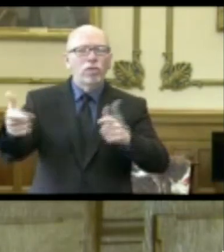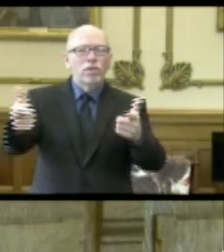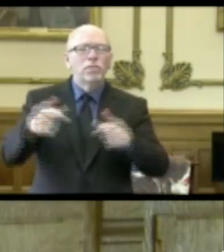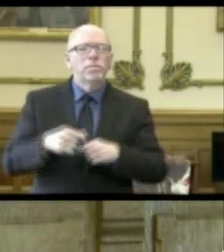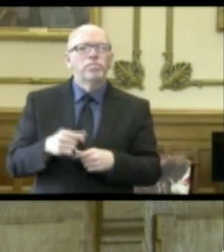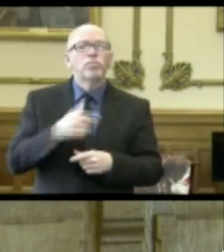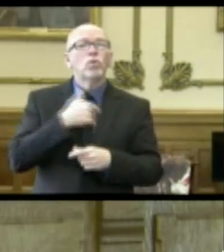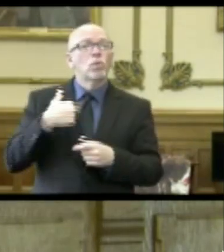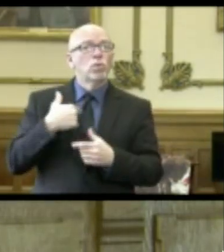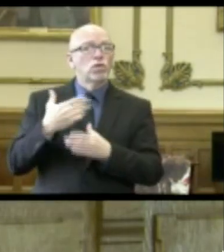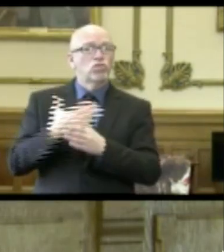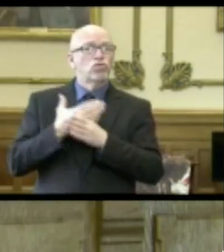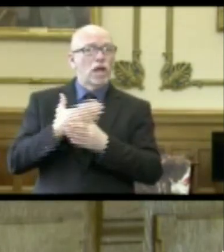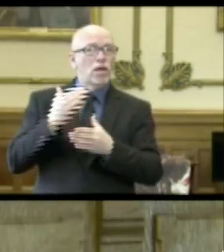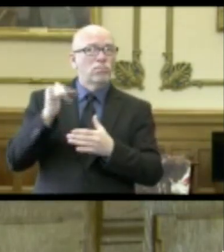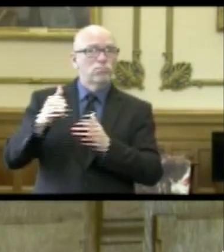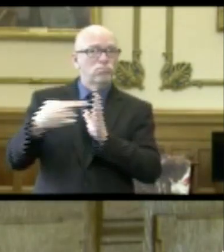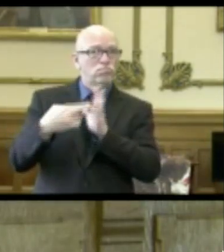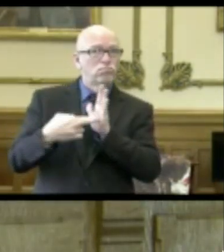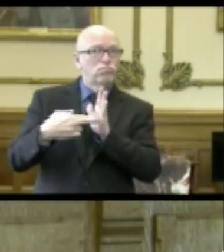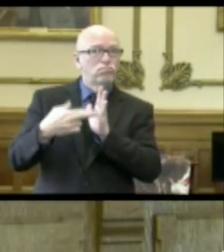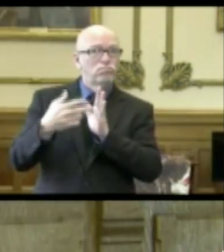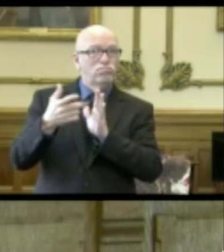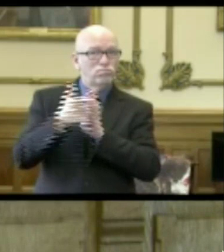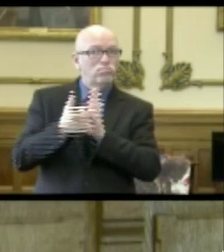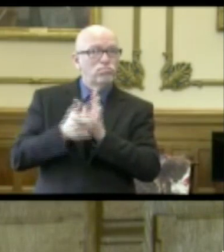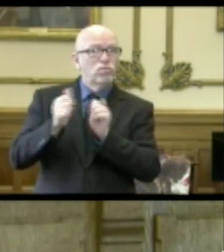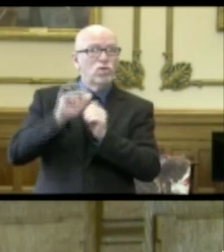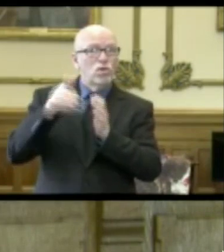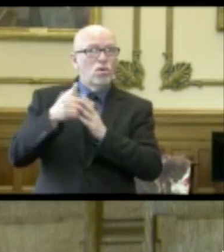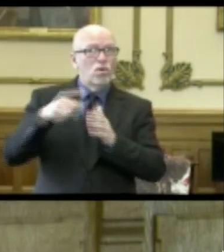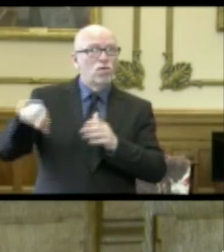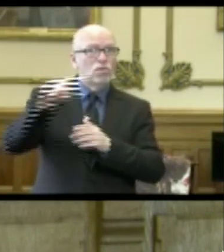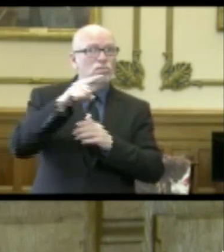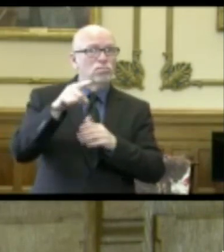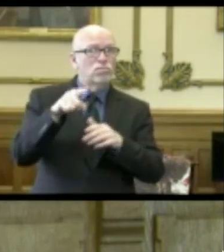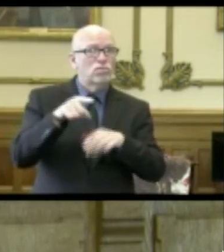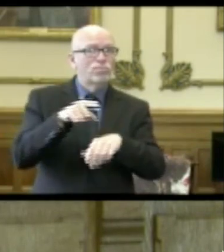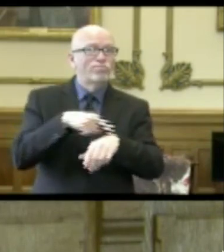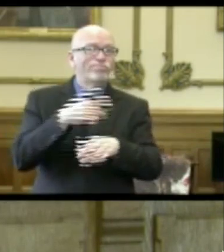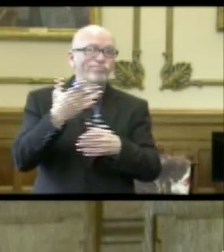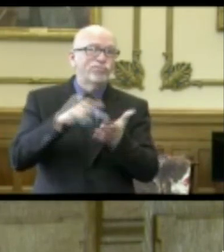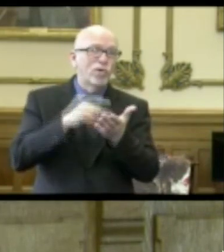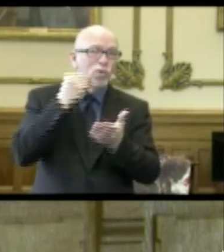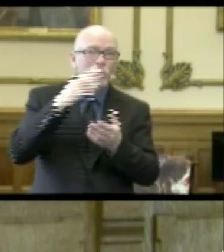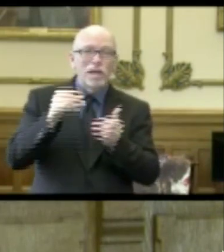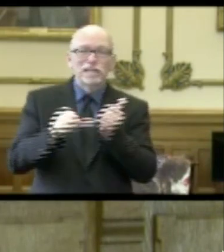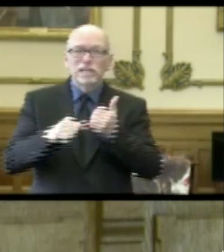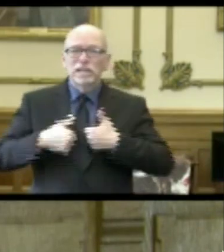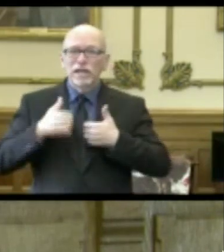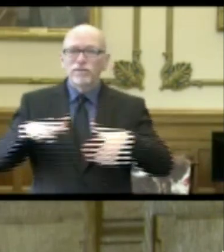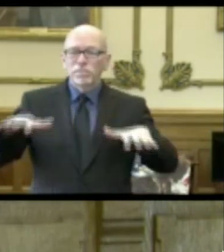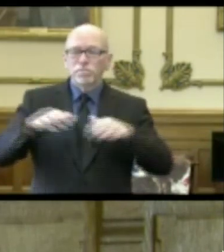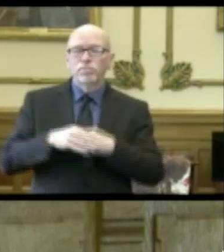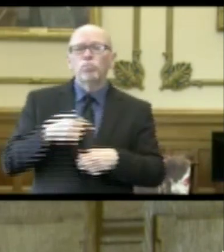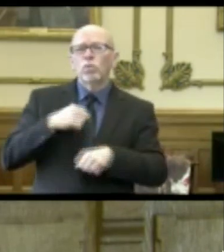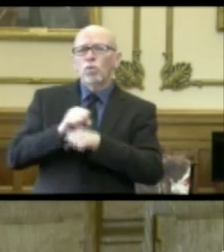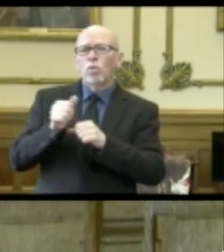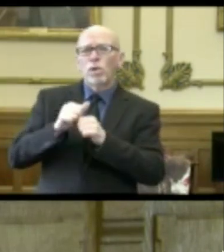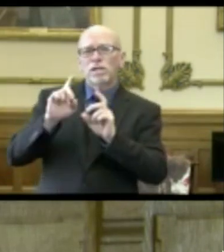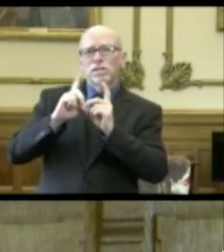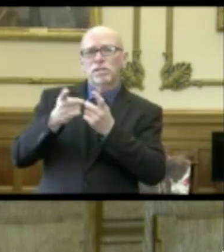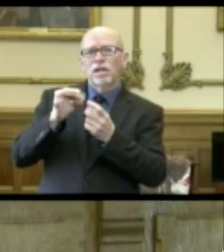have shared the guidelines with all licensed long-term care facilities across the state. We're also working with the Division of Aging,